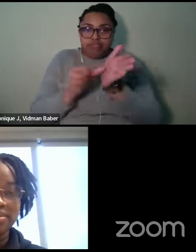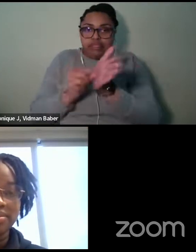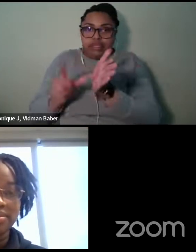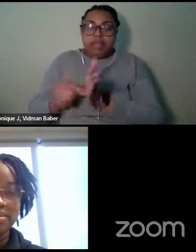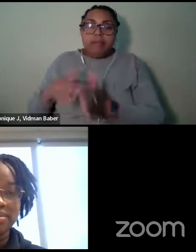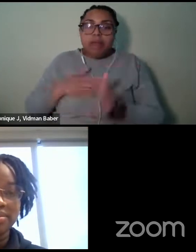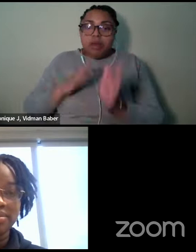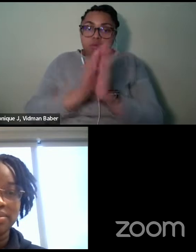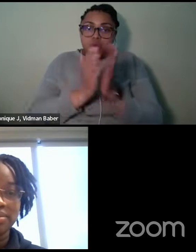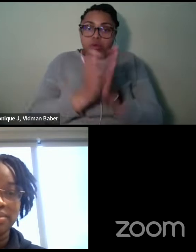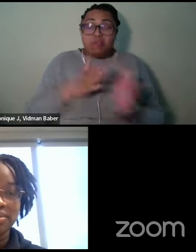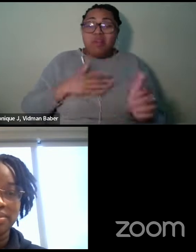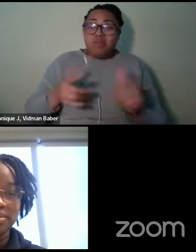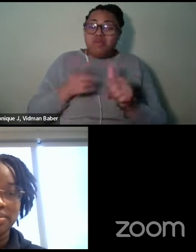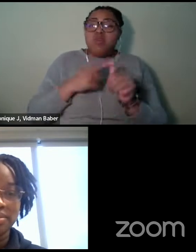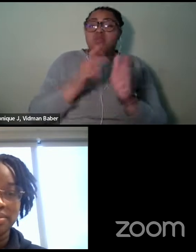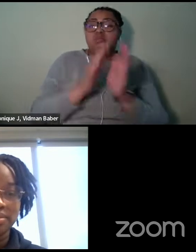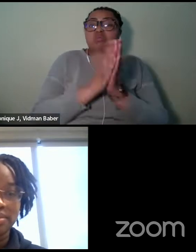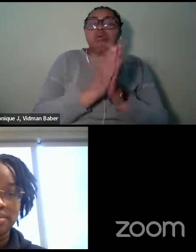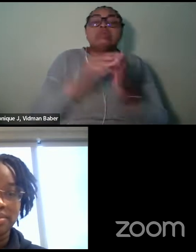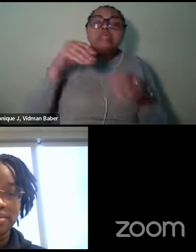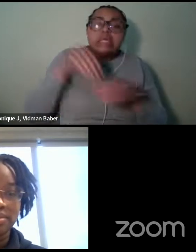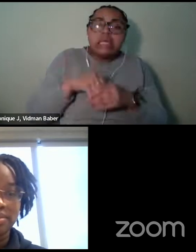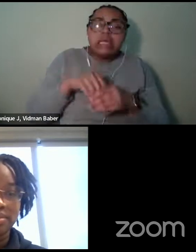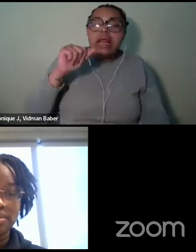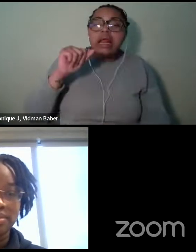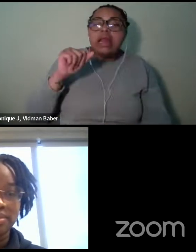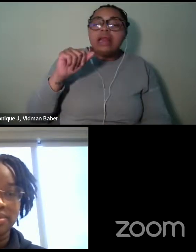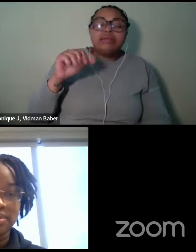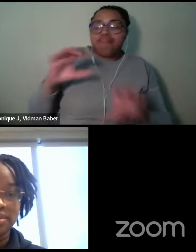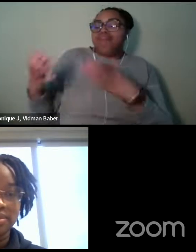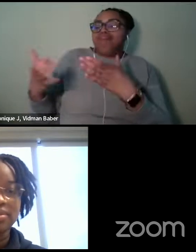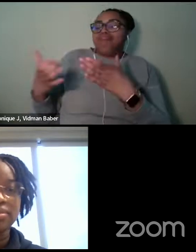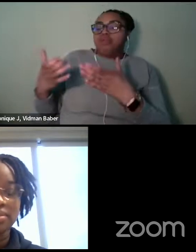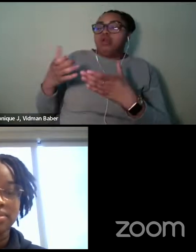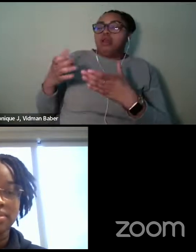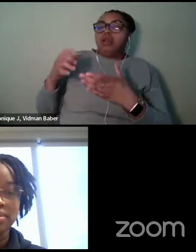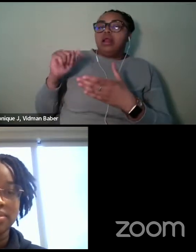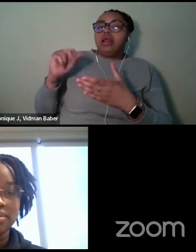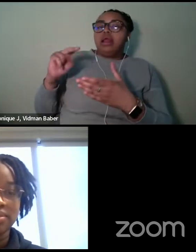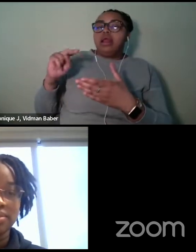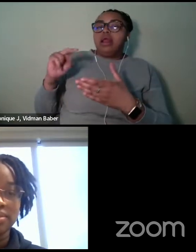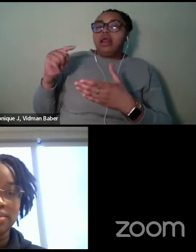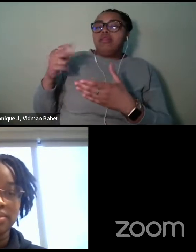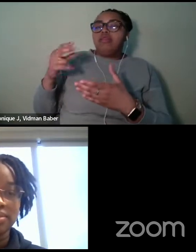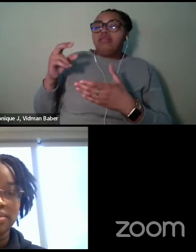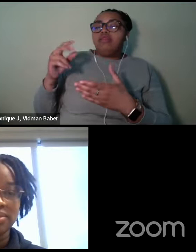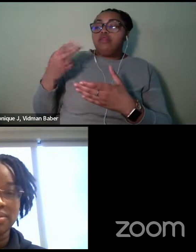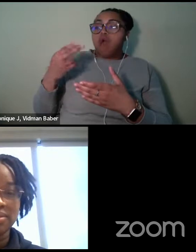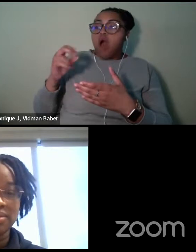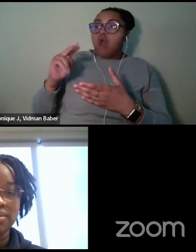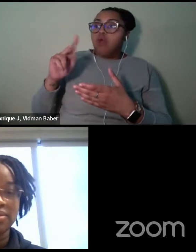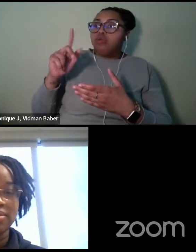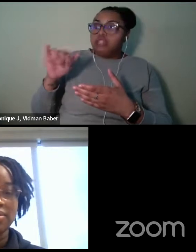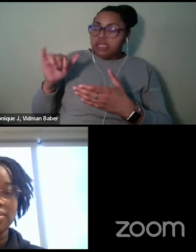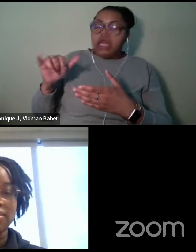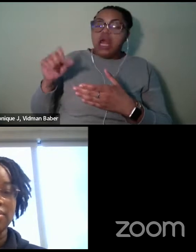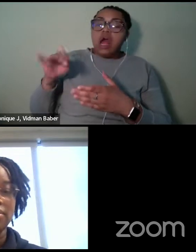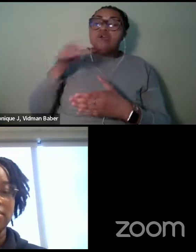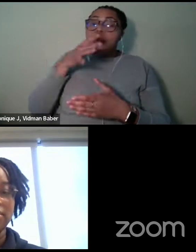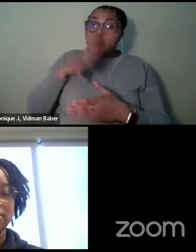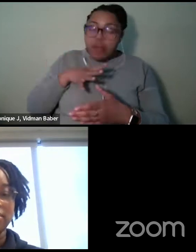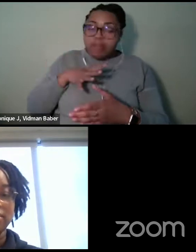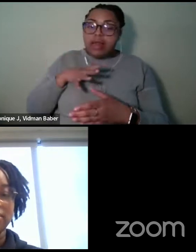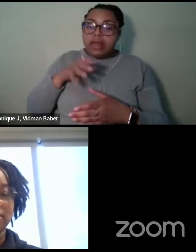was in a, it was in an anthology of women of color in the Northwest. So that was my first exposure to other, uh, black